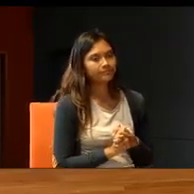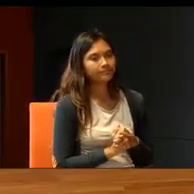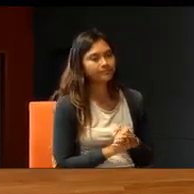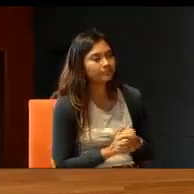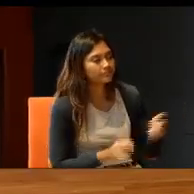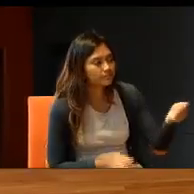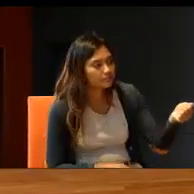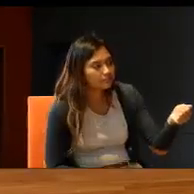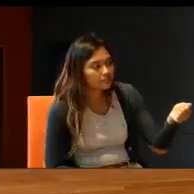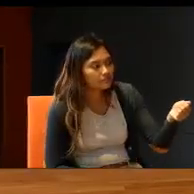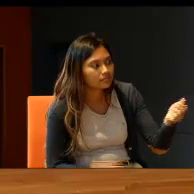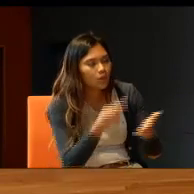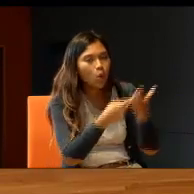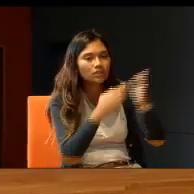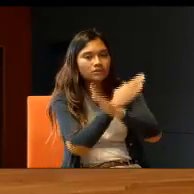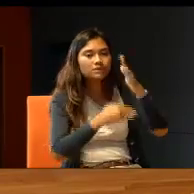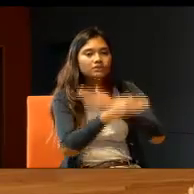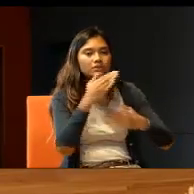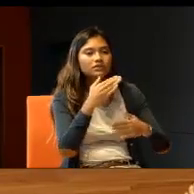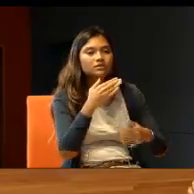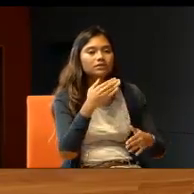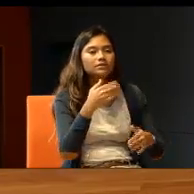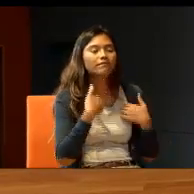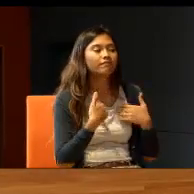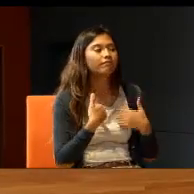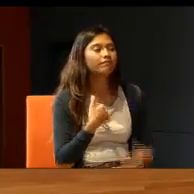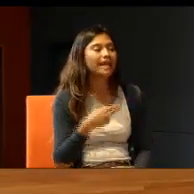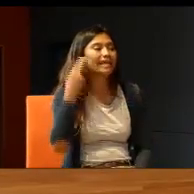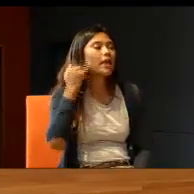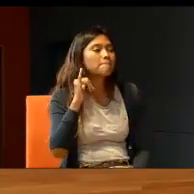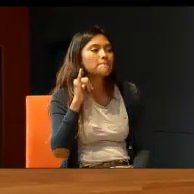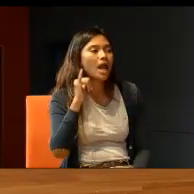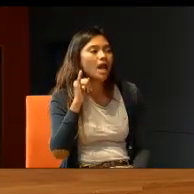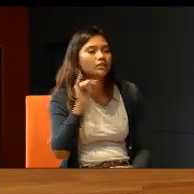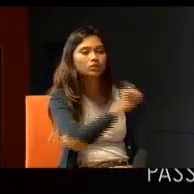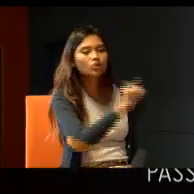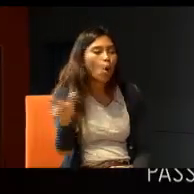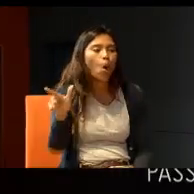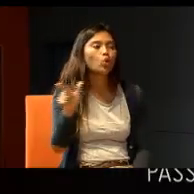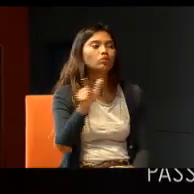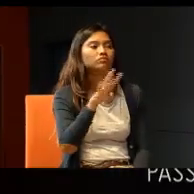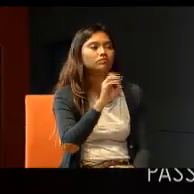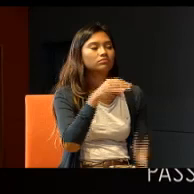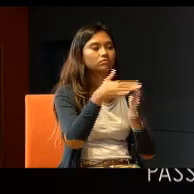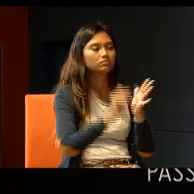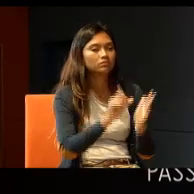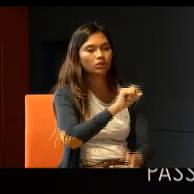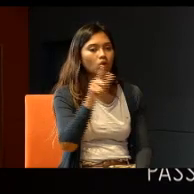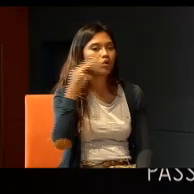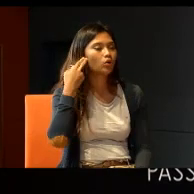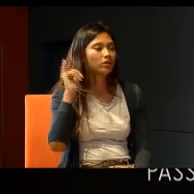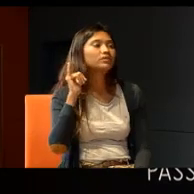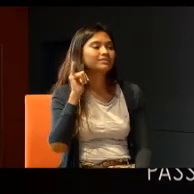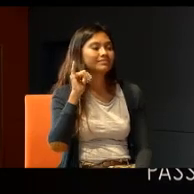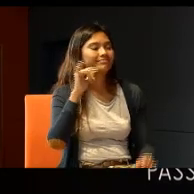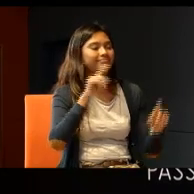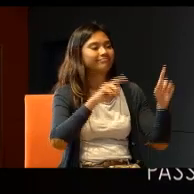Sorry, what sort of disabilities, did the children have? H-I-P, hearing impaired. All of them were H-I-P? All of them. Various degrees,